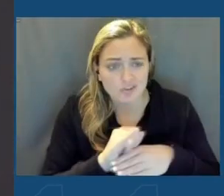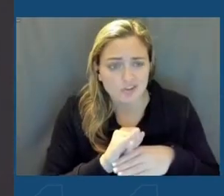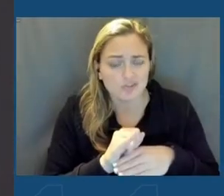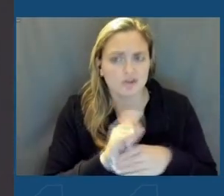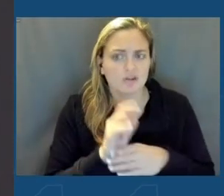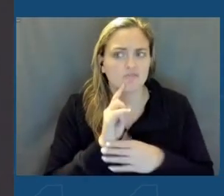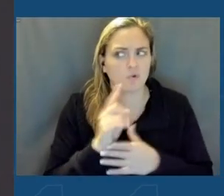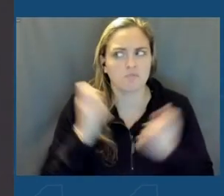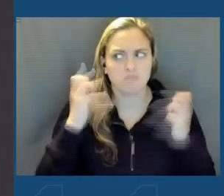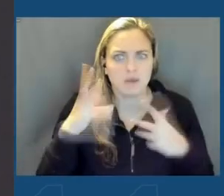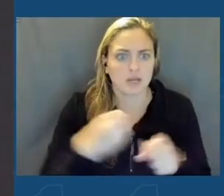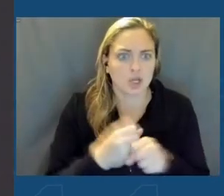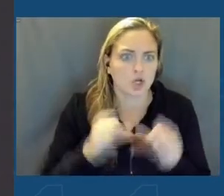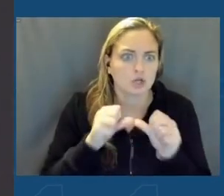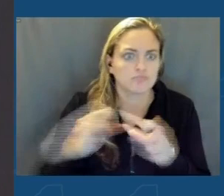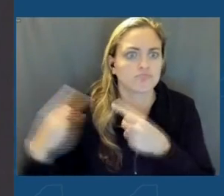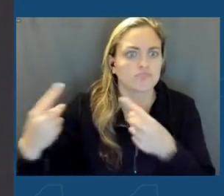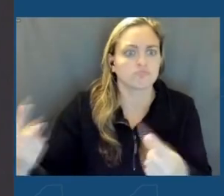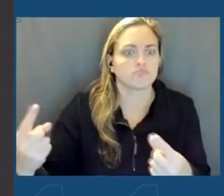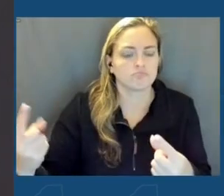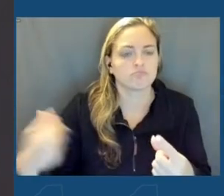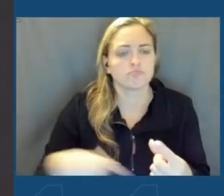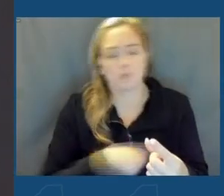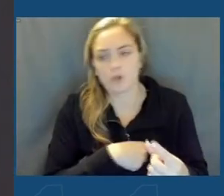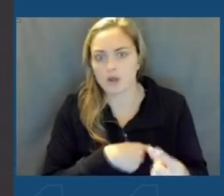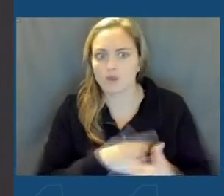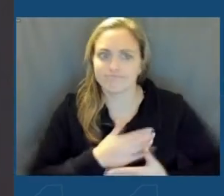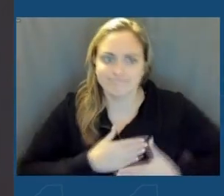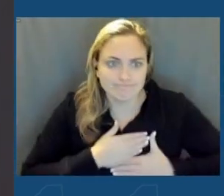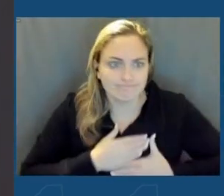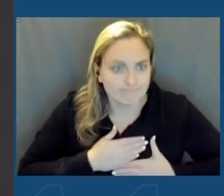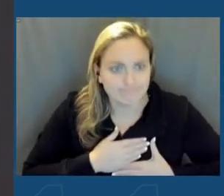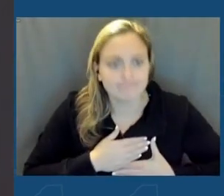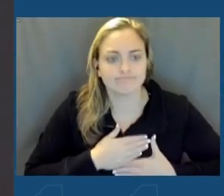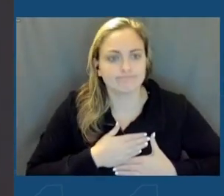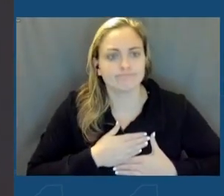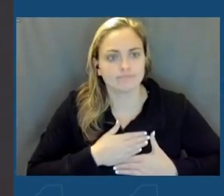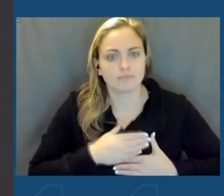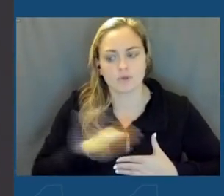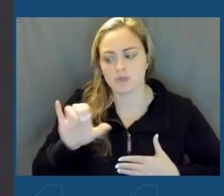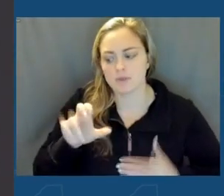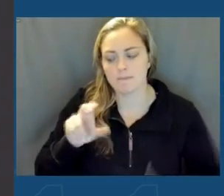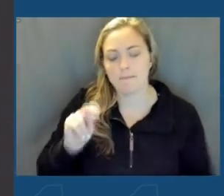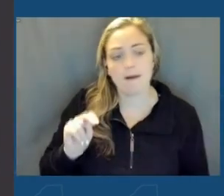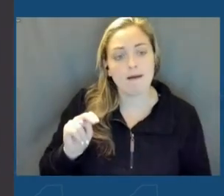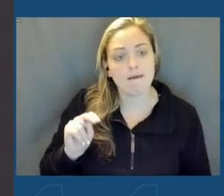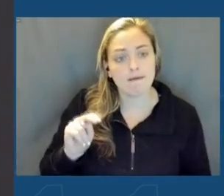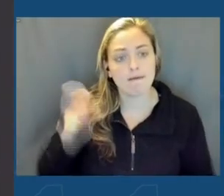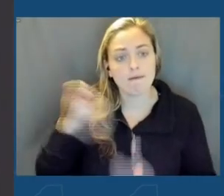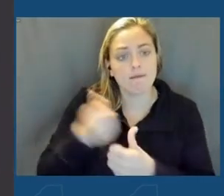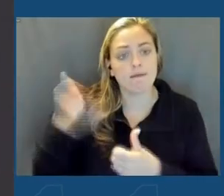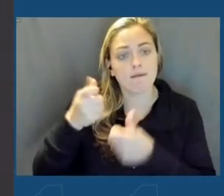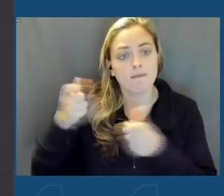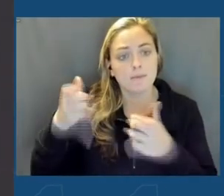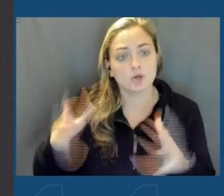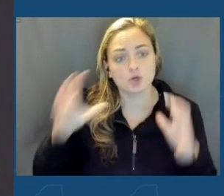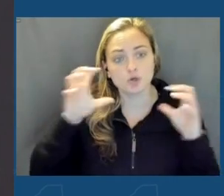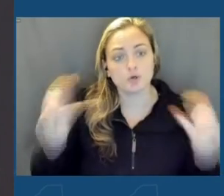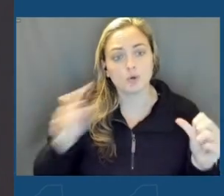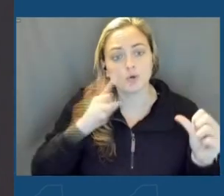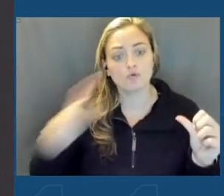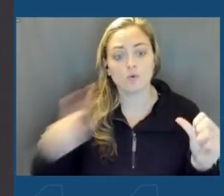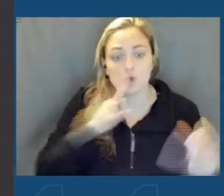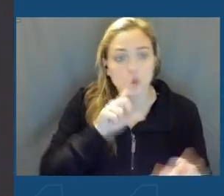for decades to come. And we are deeply appreciative for the Biden administration's commitment to